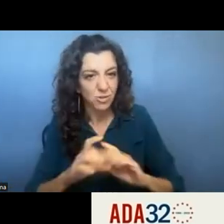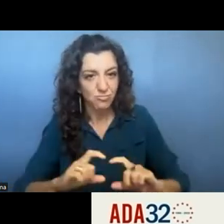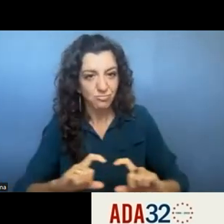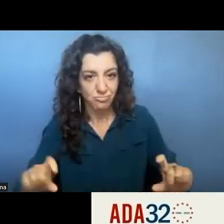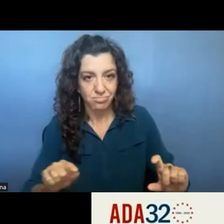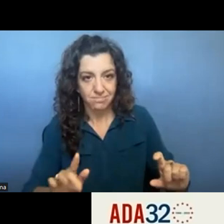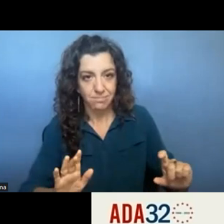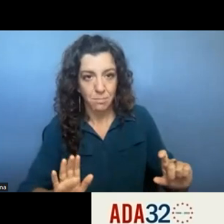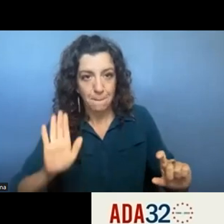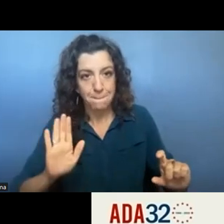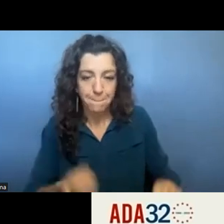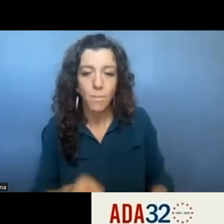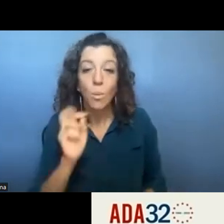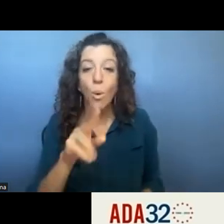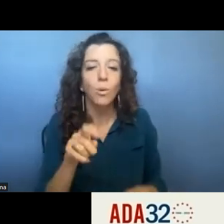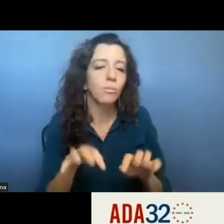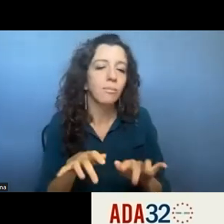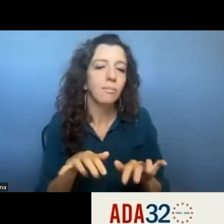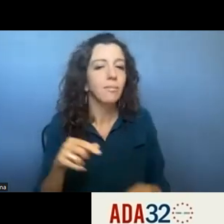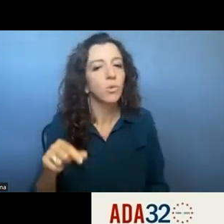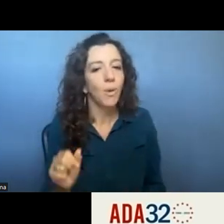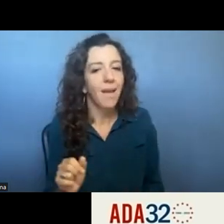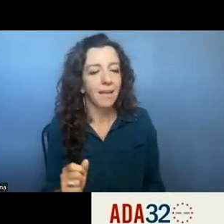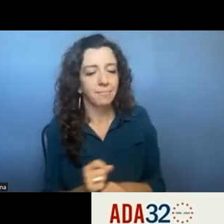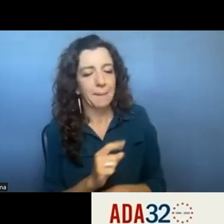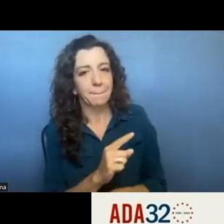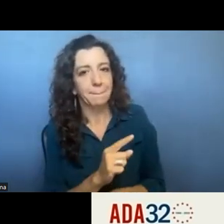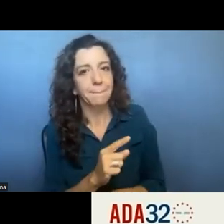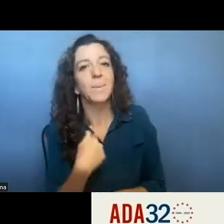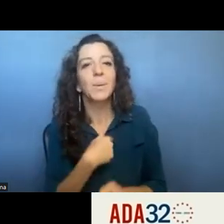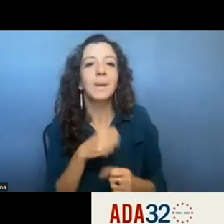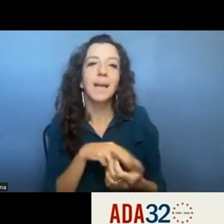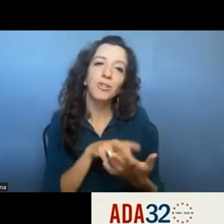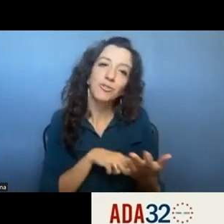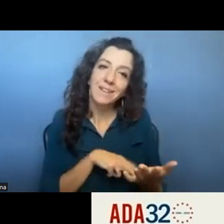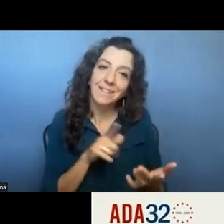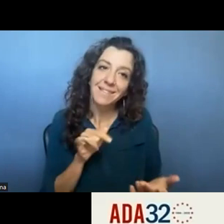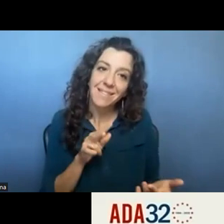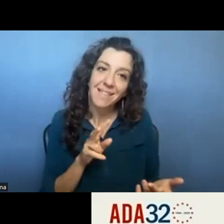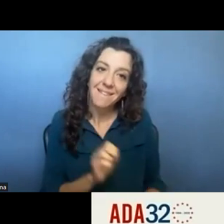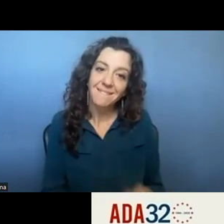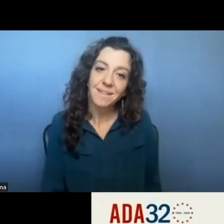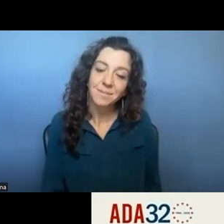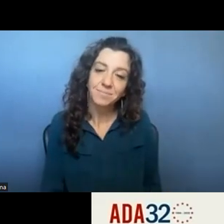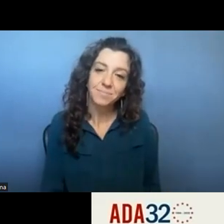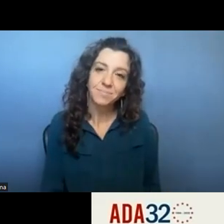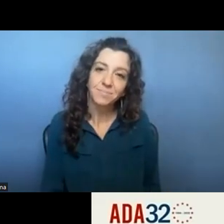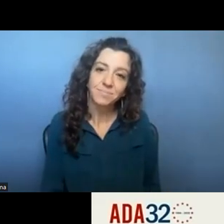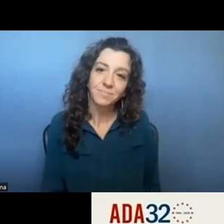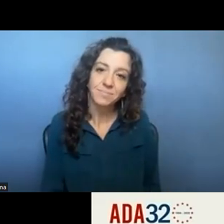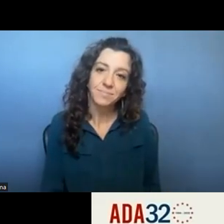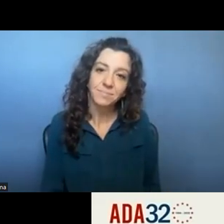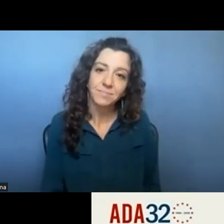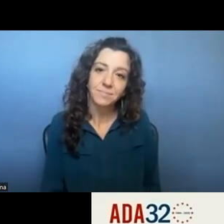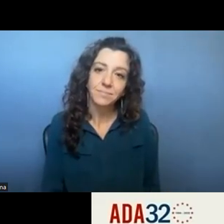or you can type in your question in the q a chat and we will read it live um looks like there's a couple